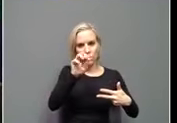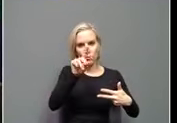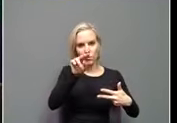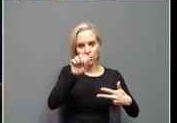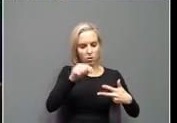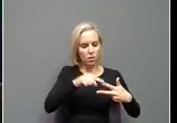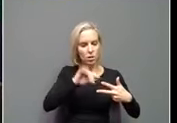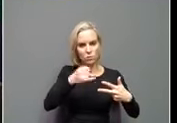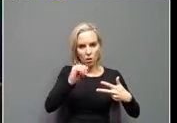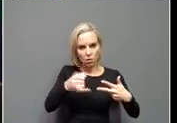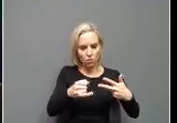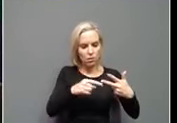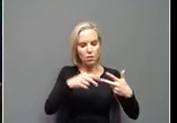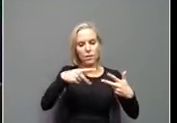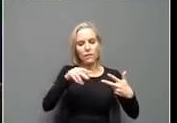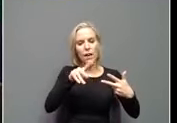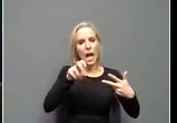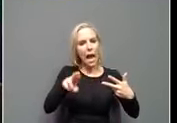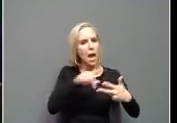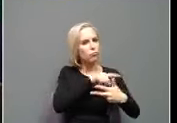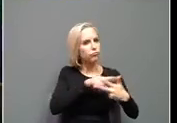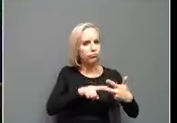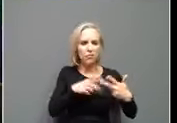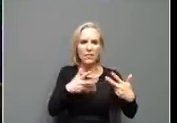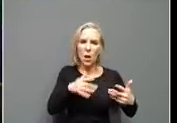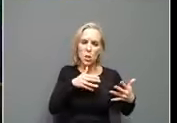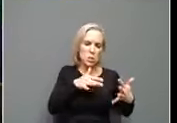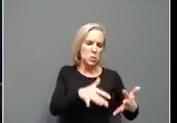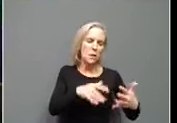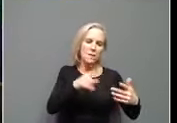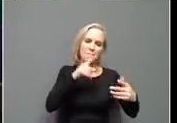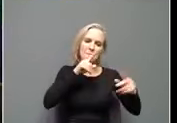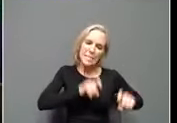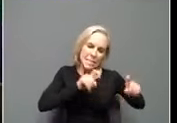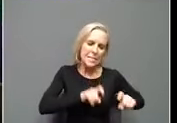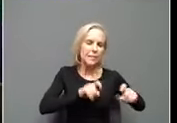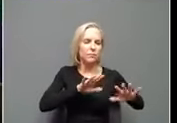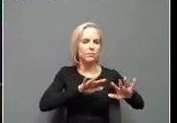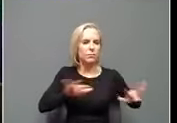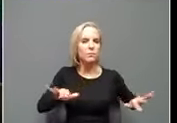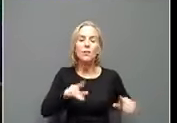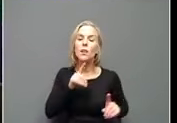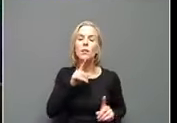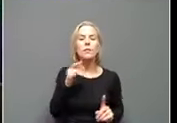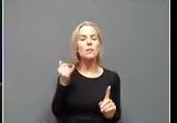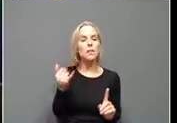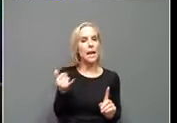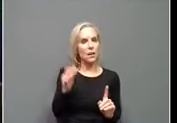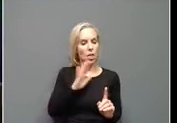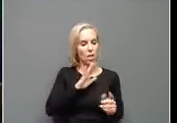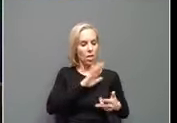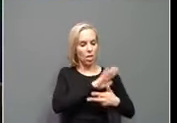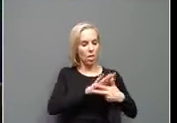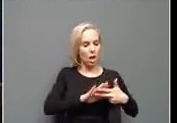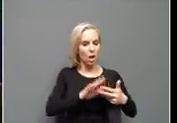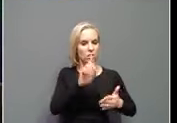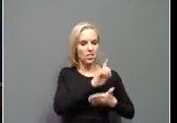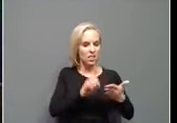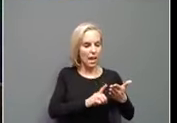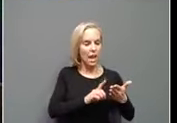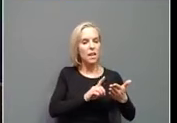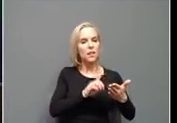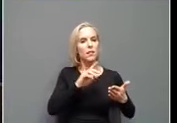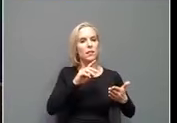Johnson, and Pfizer, have been rigorously studied. The shortening of the design and development phase had to do with